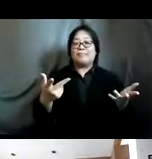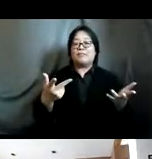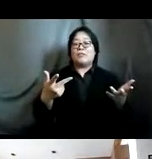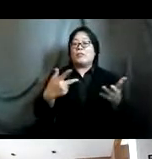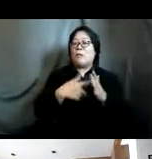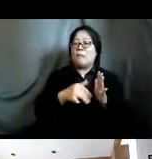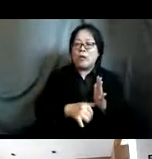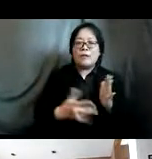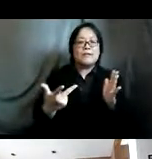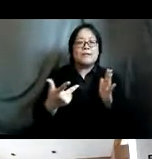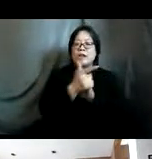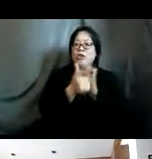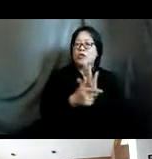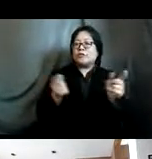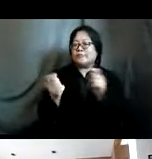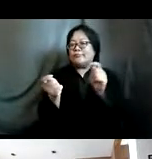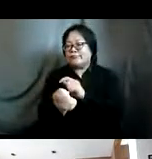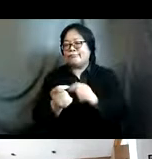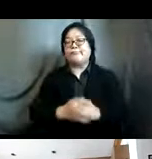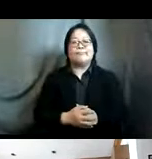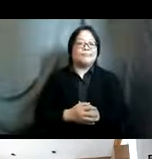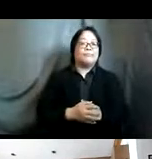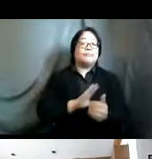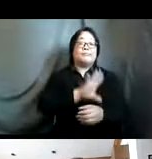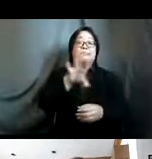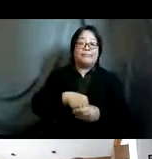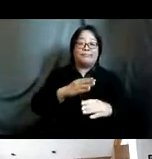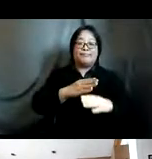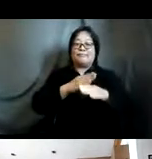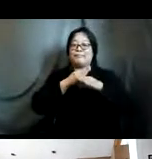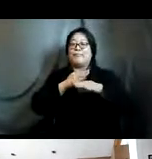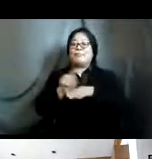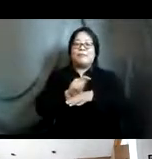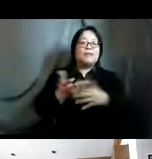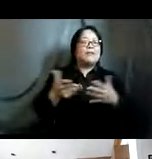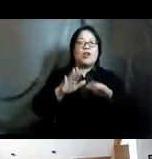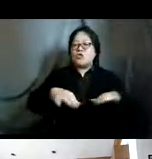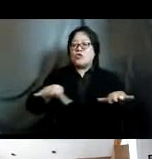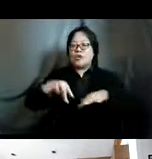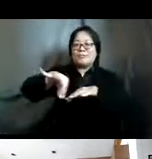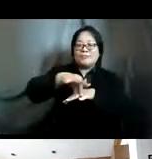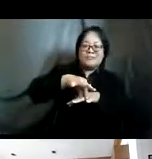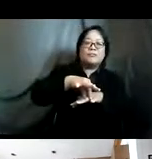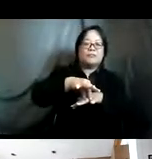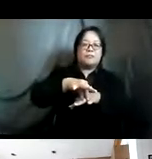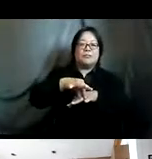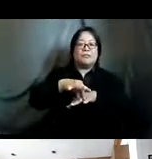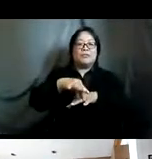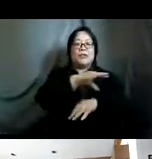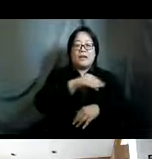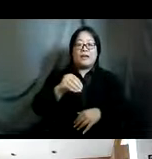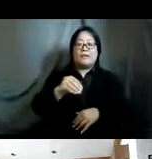policy and legal and legislative change including to prevent practices like early child enforced marriages and unions and female generation